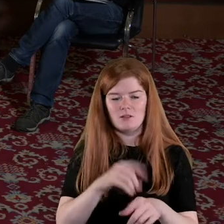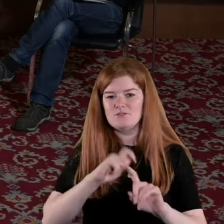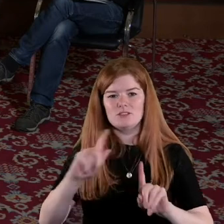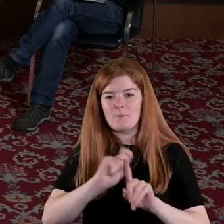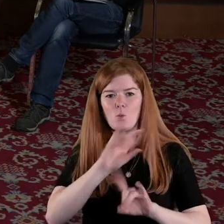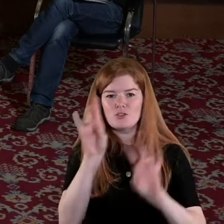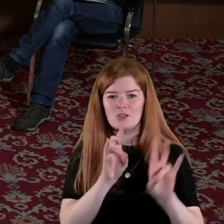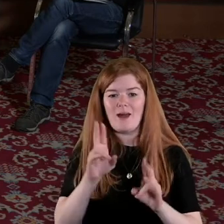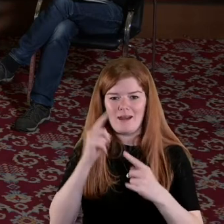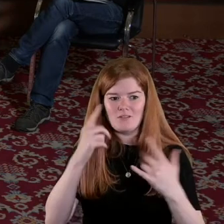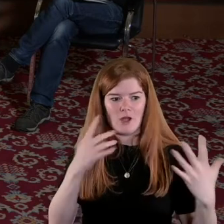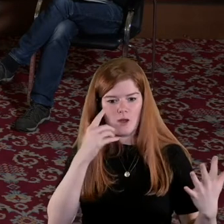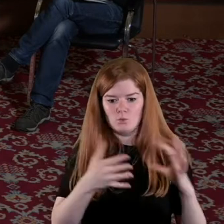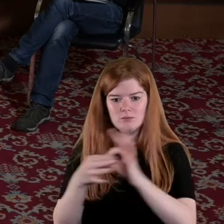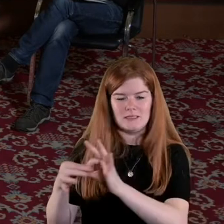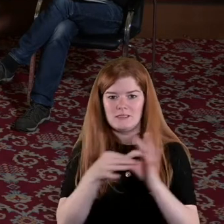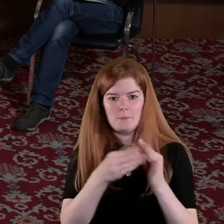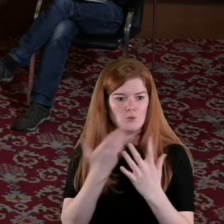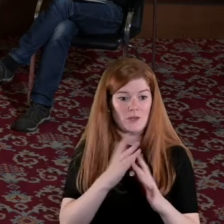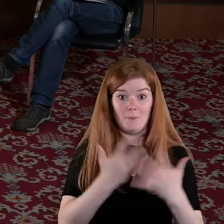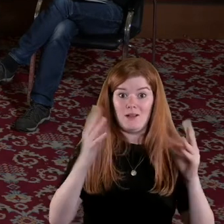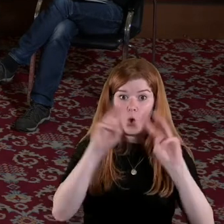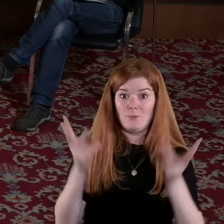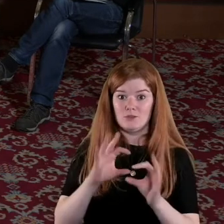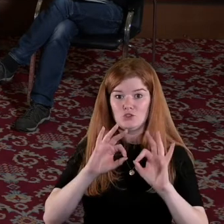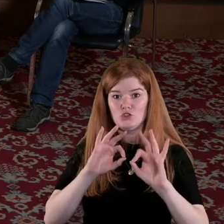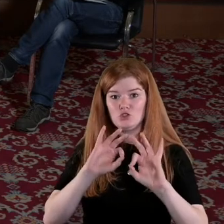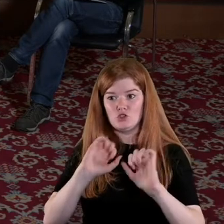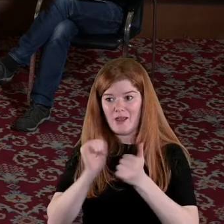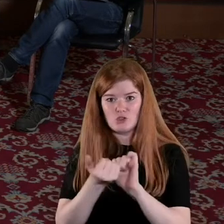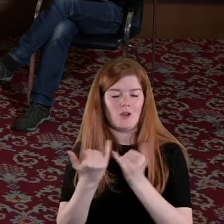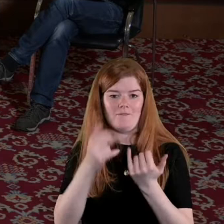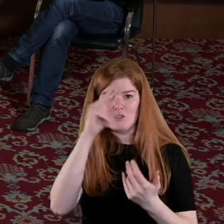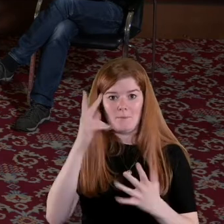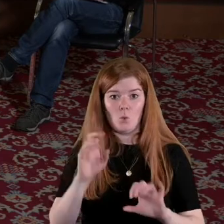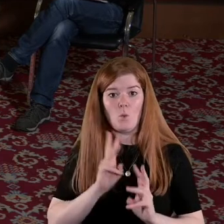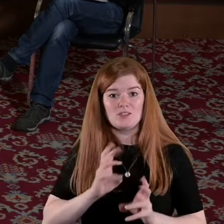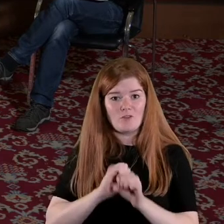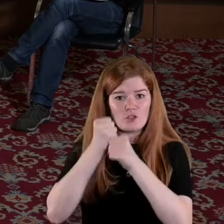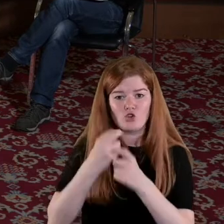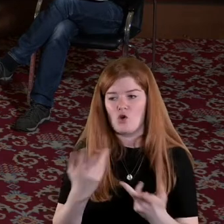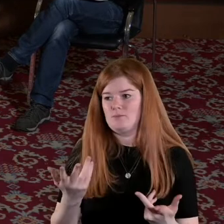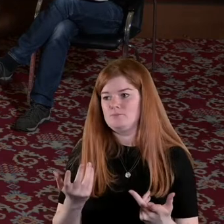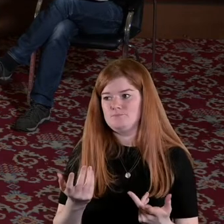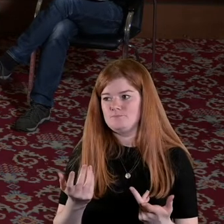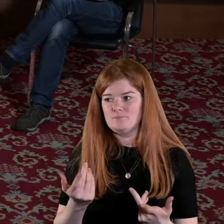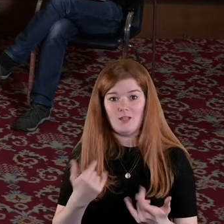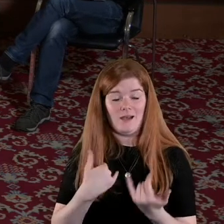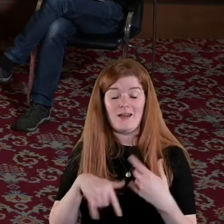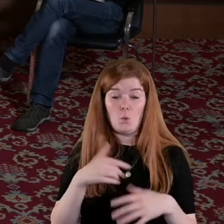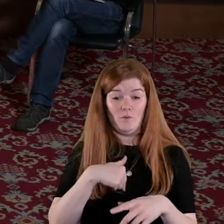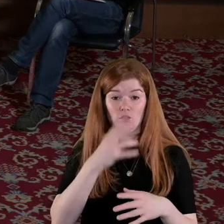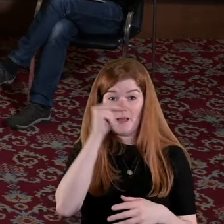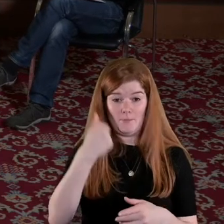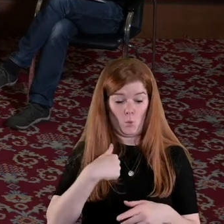looking at the interplay between big global changes such as suffrage future I mean so we started off with our